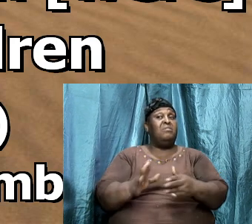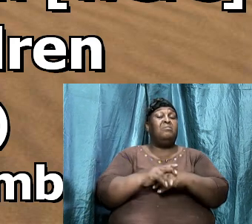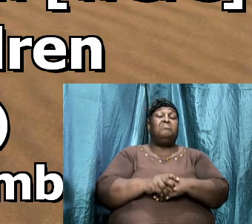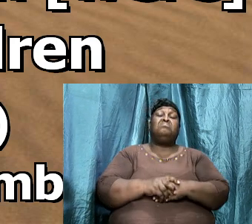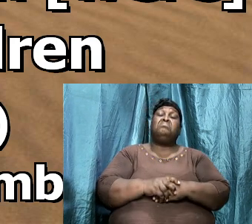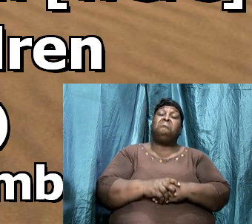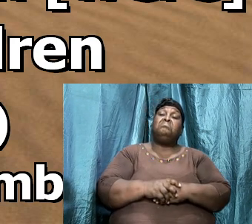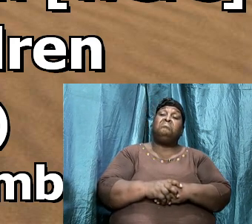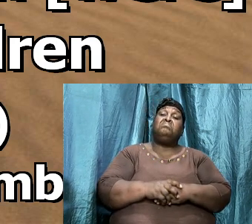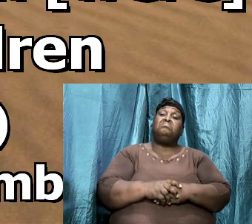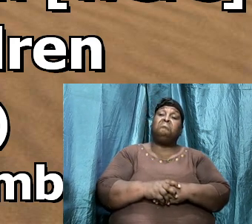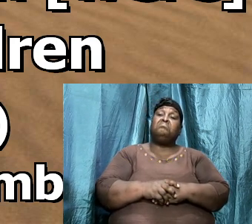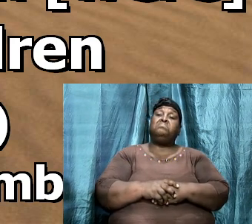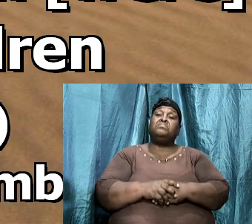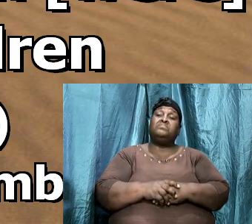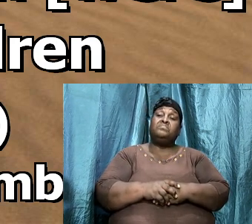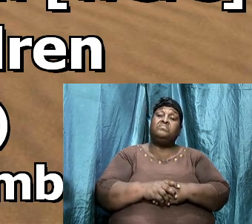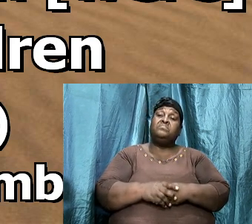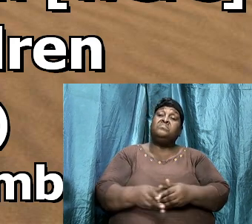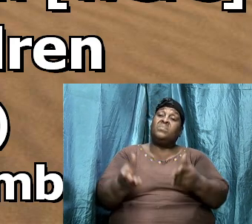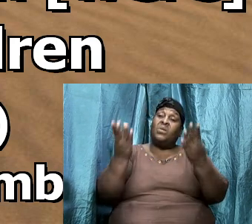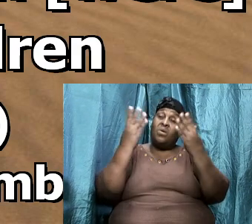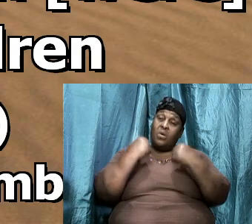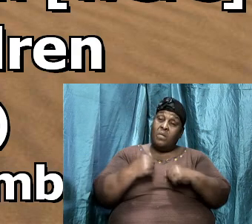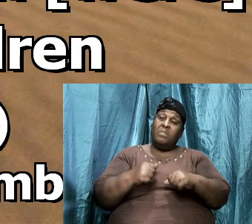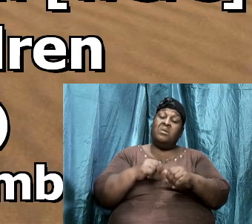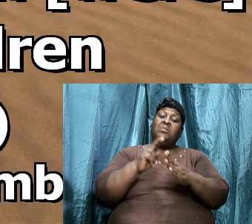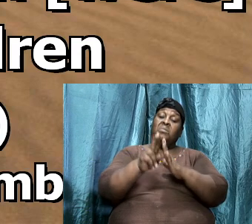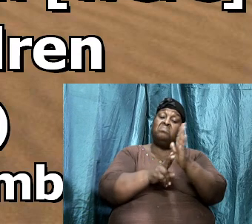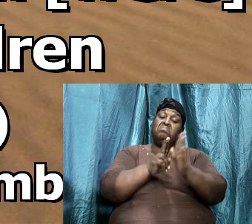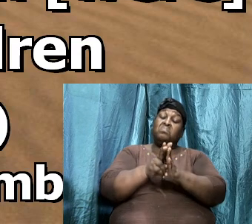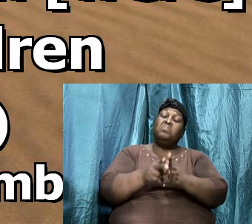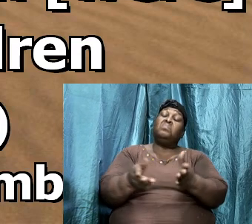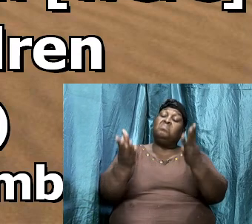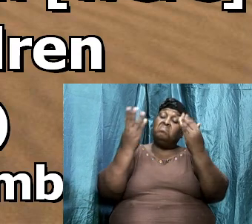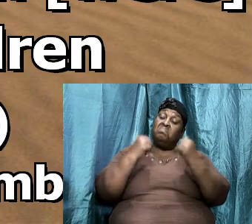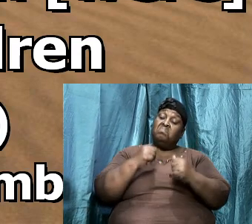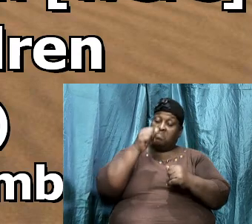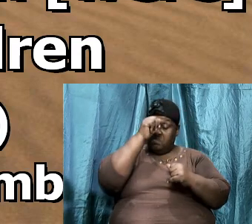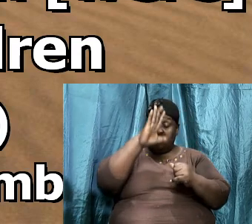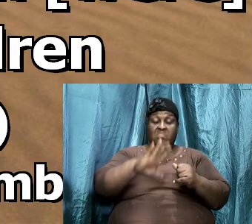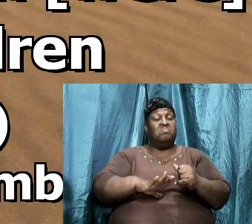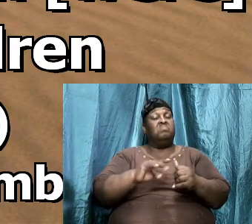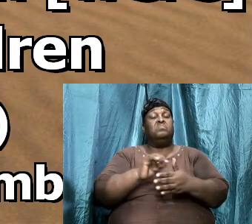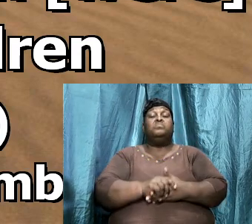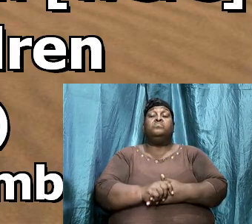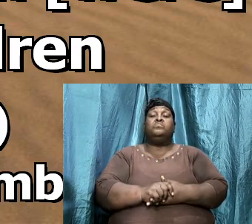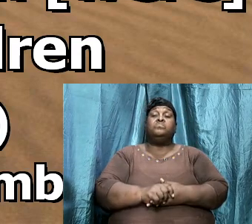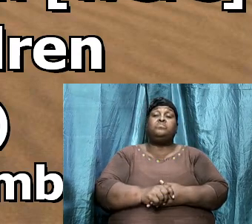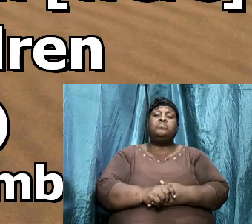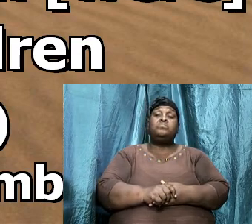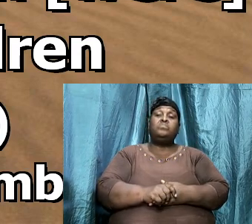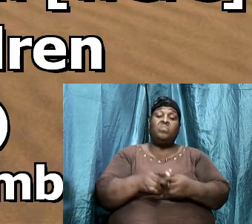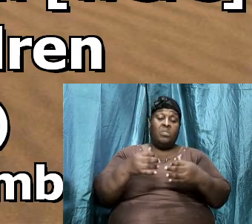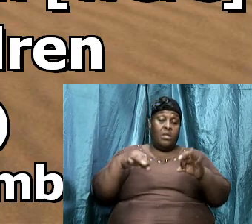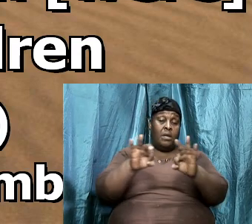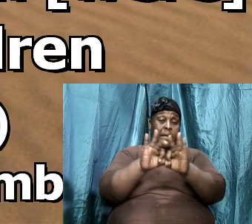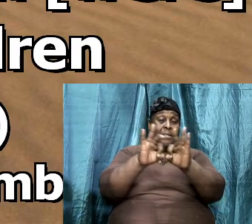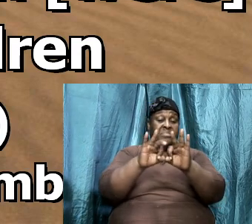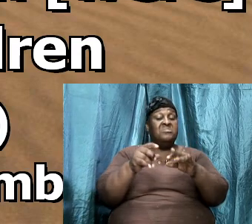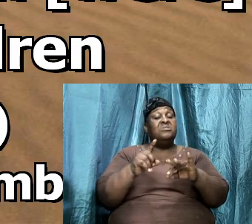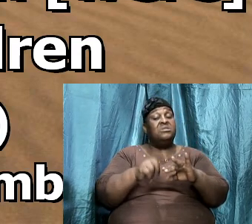statement. Commit the hour. Commit the man. Amen. So, it is important then